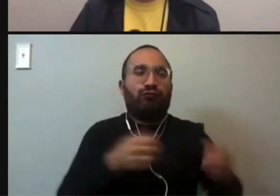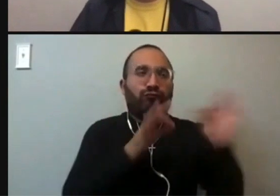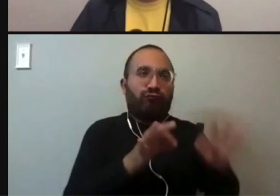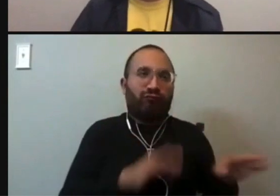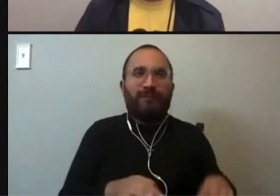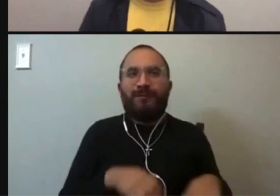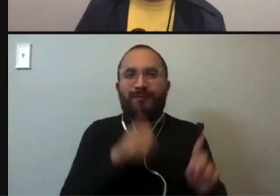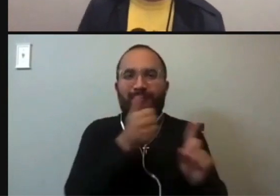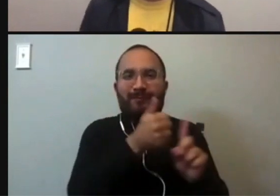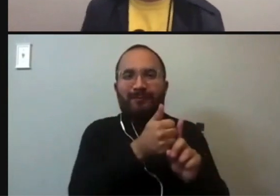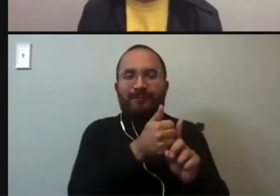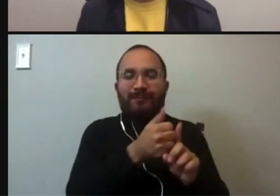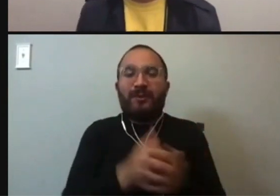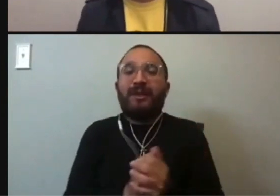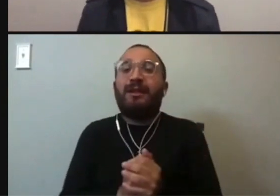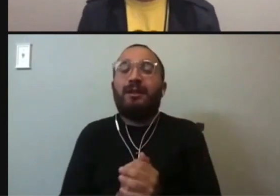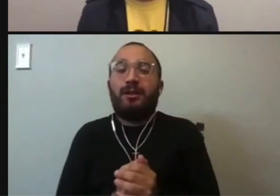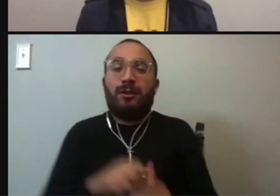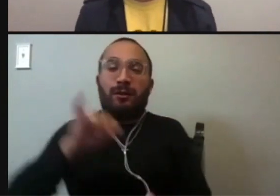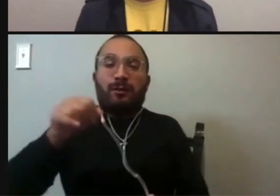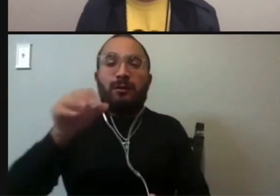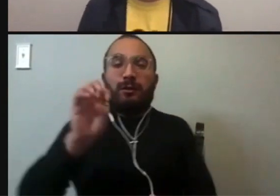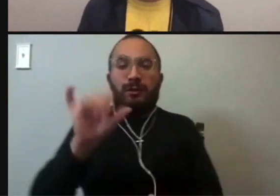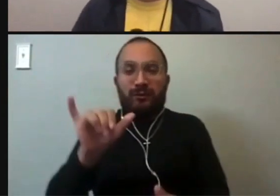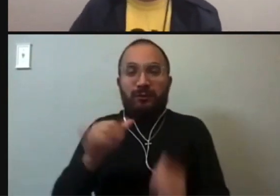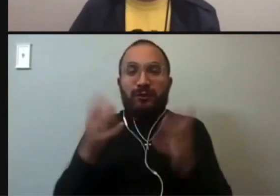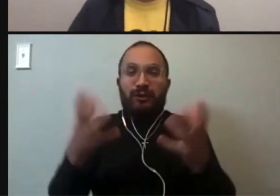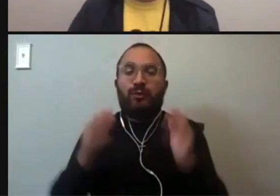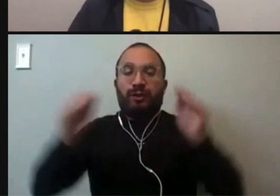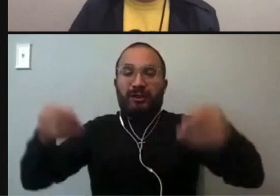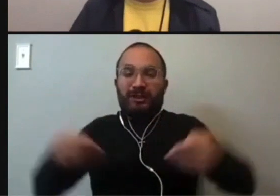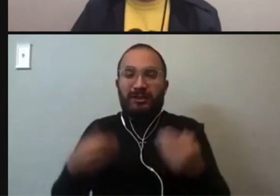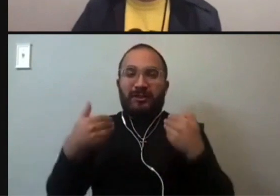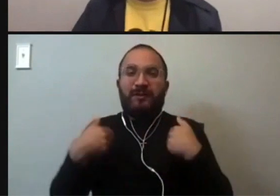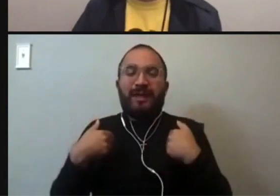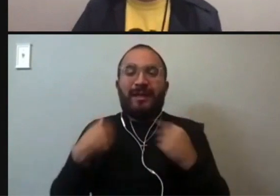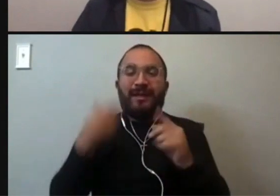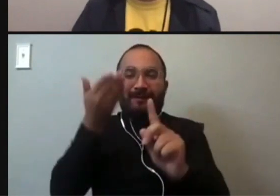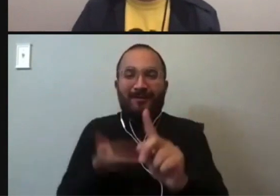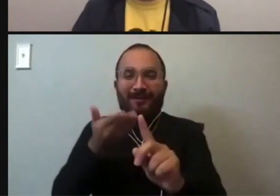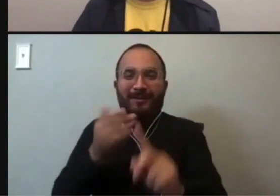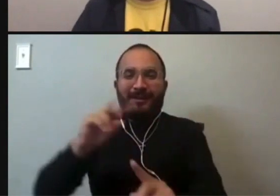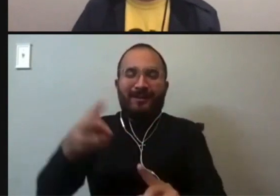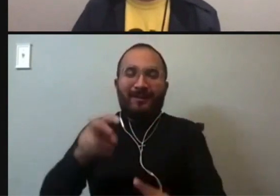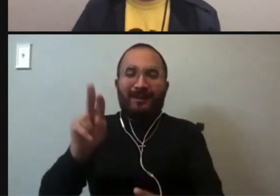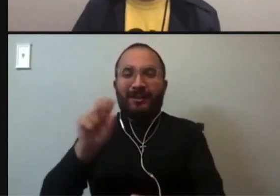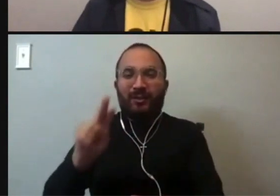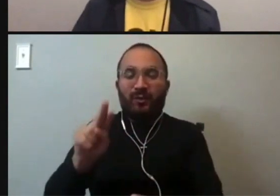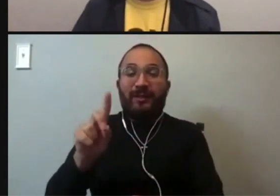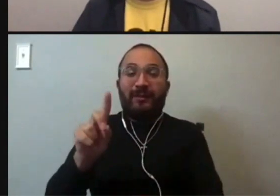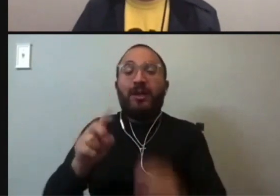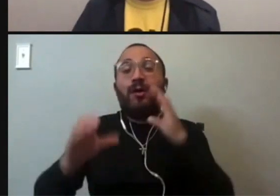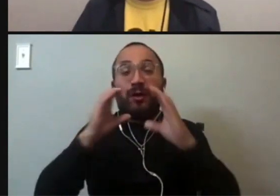would you like to introduce who we have here on with us? Absolutely. The second round of conversations we